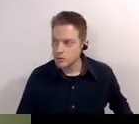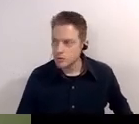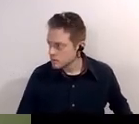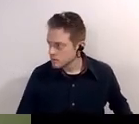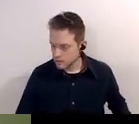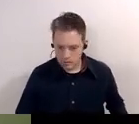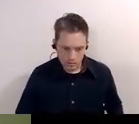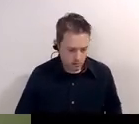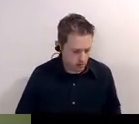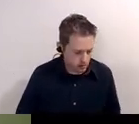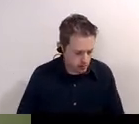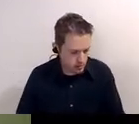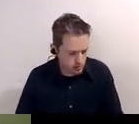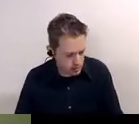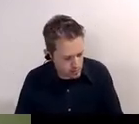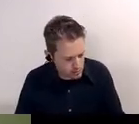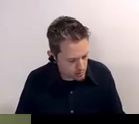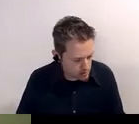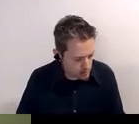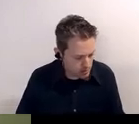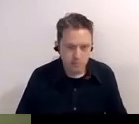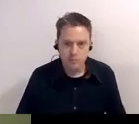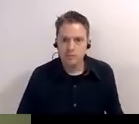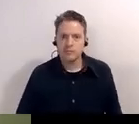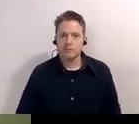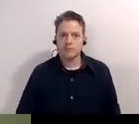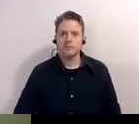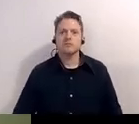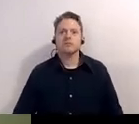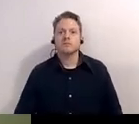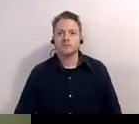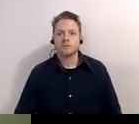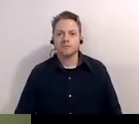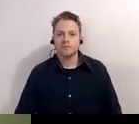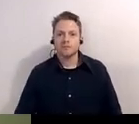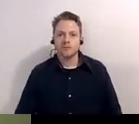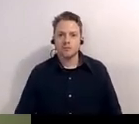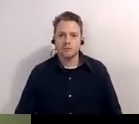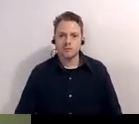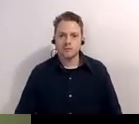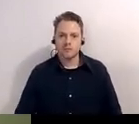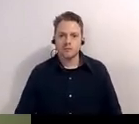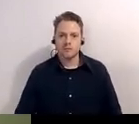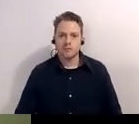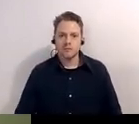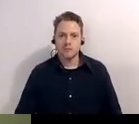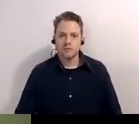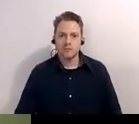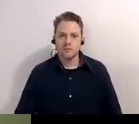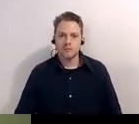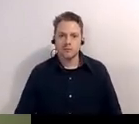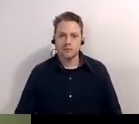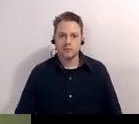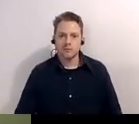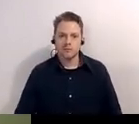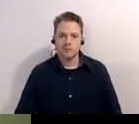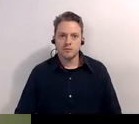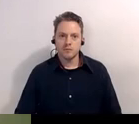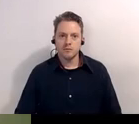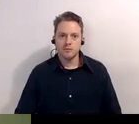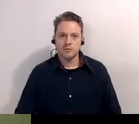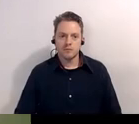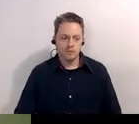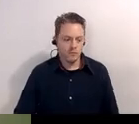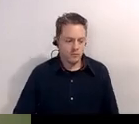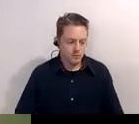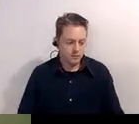paulie murray next week but the fitzgeralds they had their own family cemetery and for years the city of durham would not include the fitzgerald